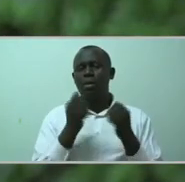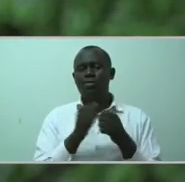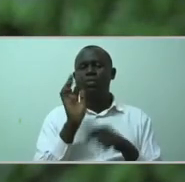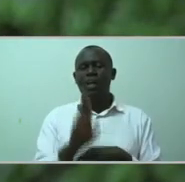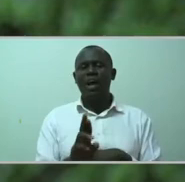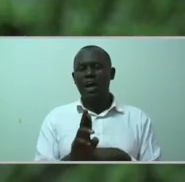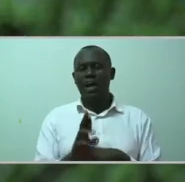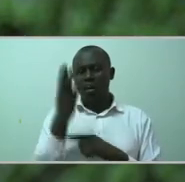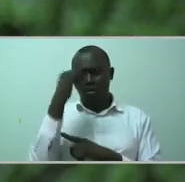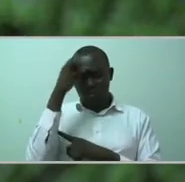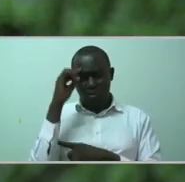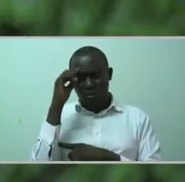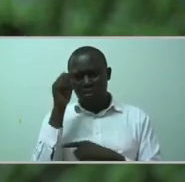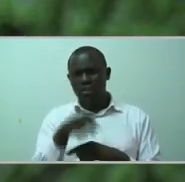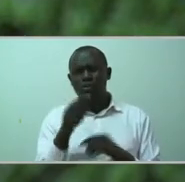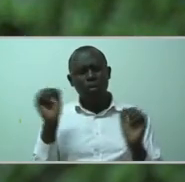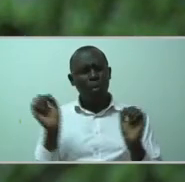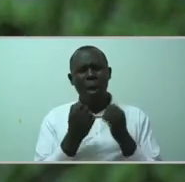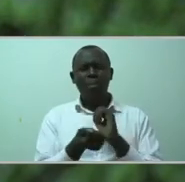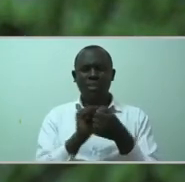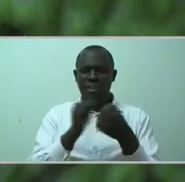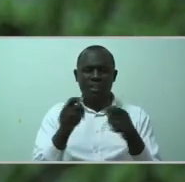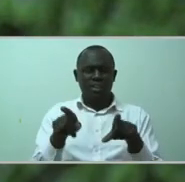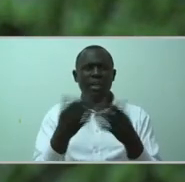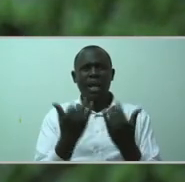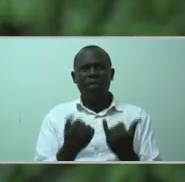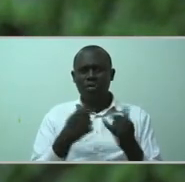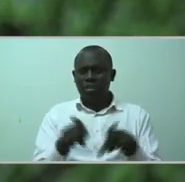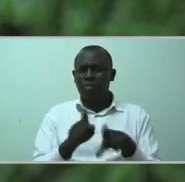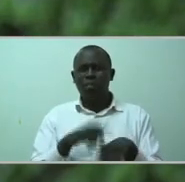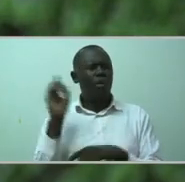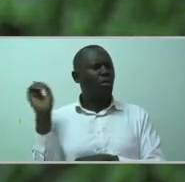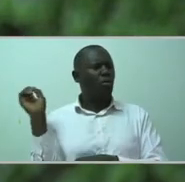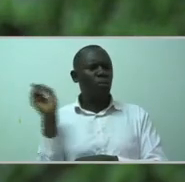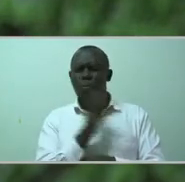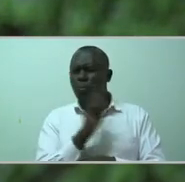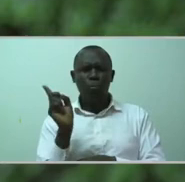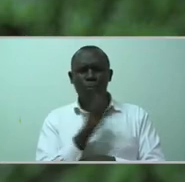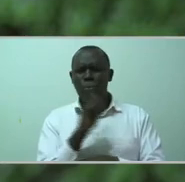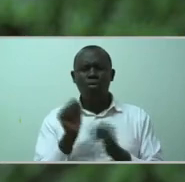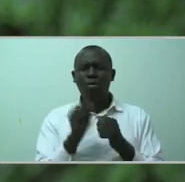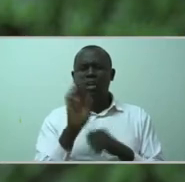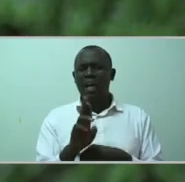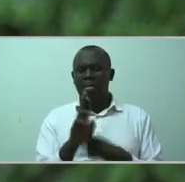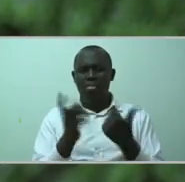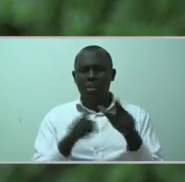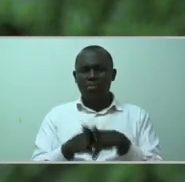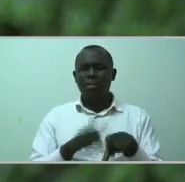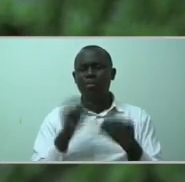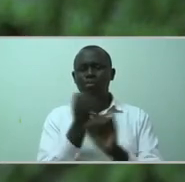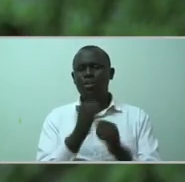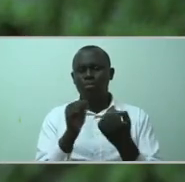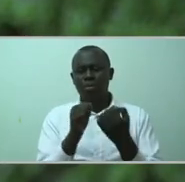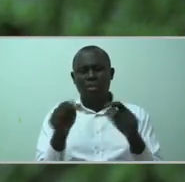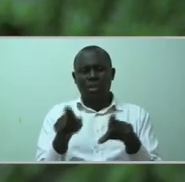it was just a sudden change. And so it was like I was so bitter with her. I could not even understand